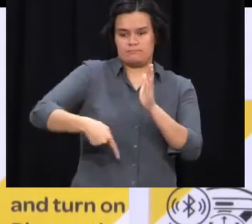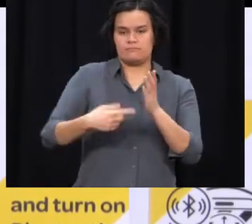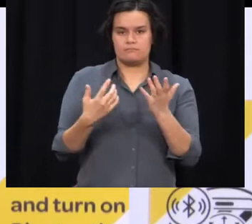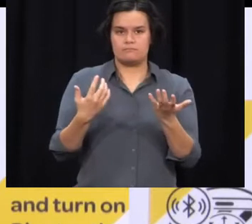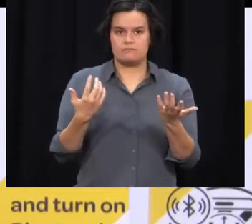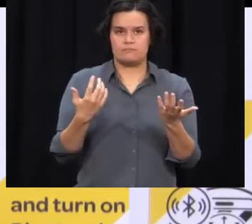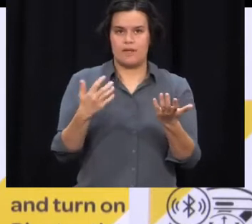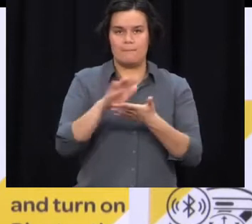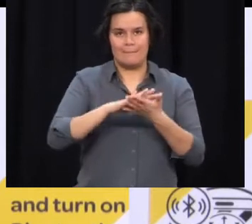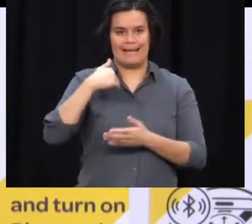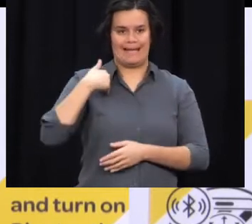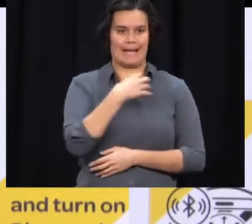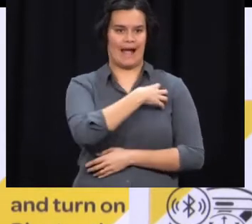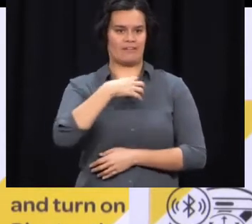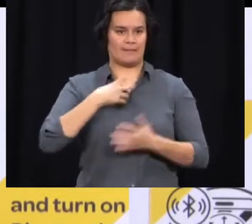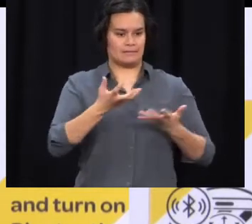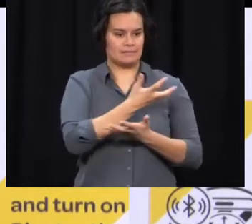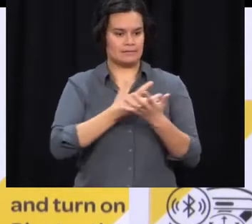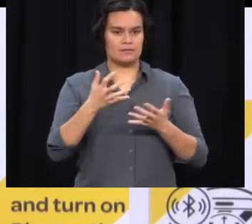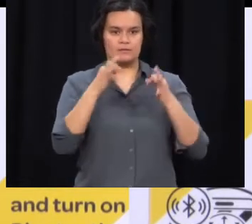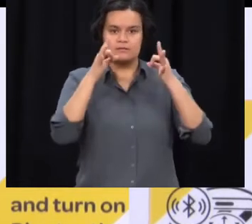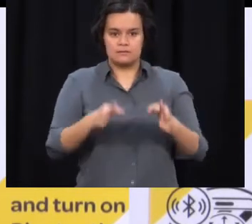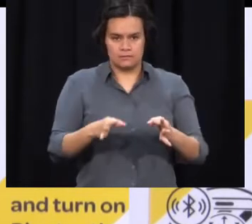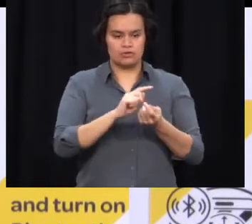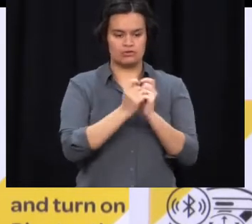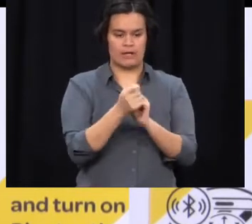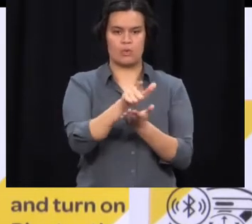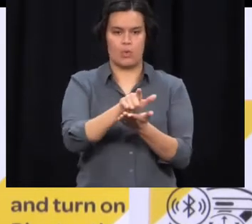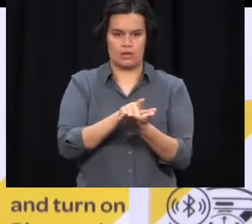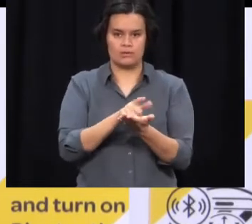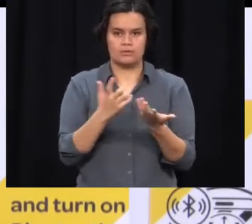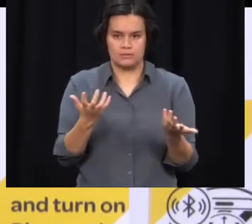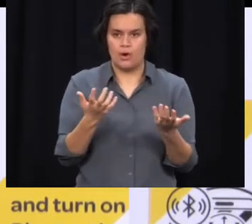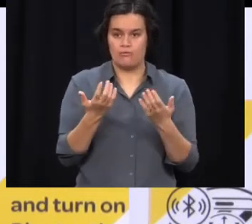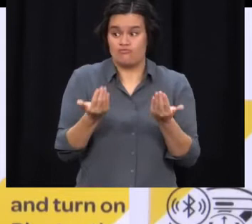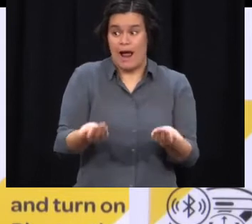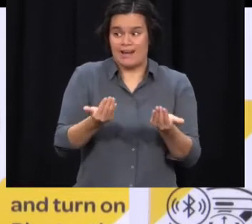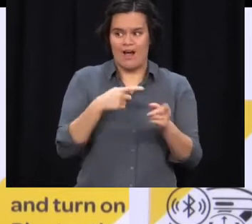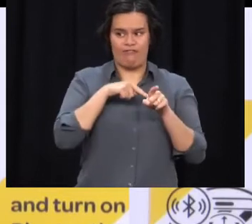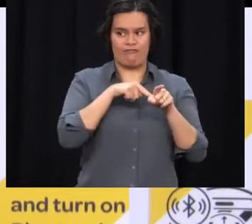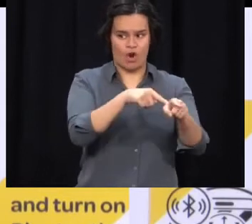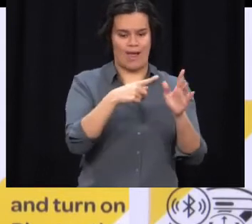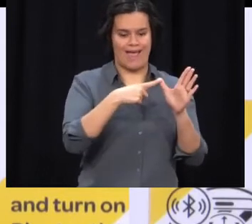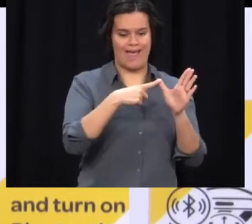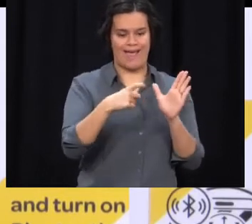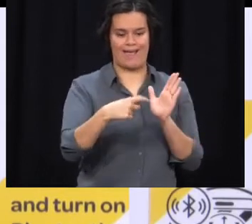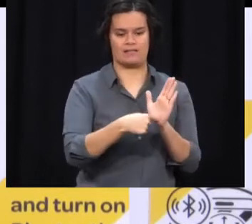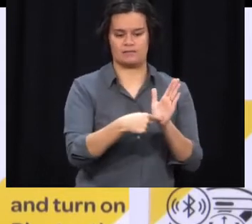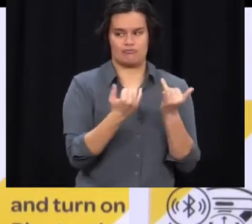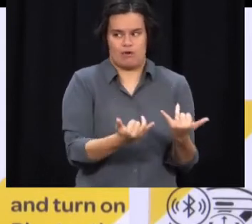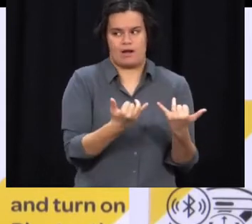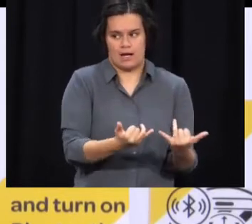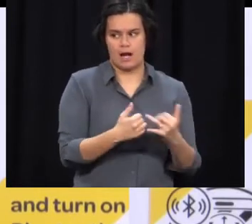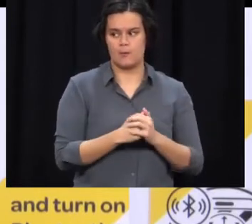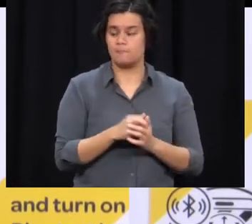we can't do right at the moment. But at the moment it would be consistent with what's allowed for in the Act. Minister? For enforcement, are you worried that